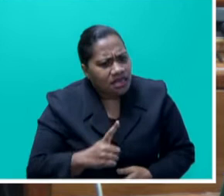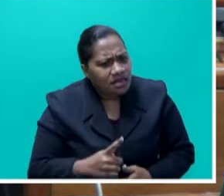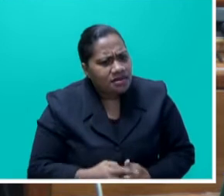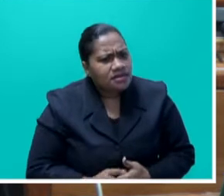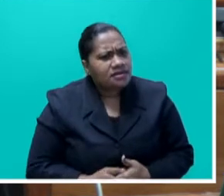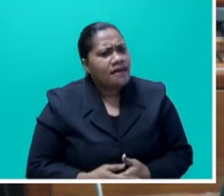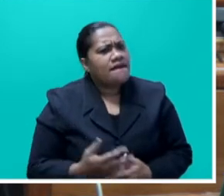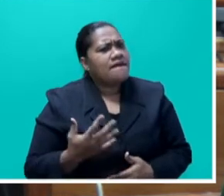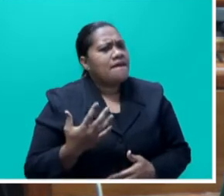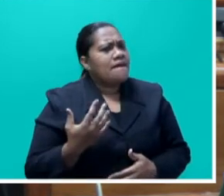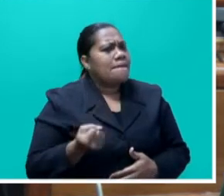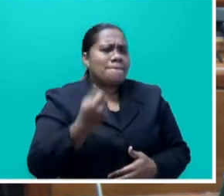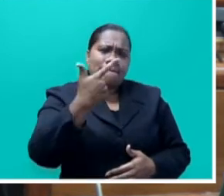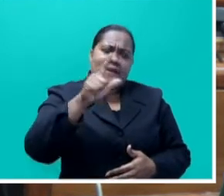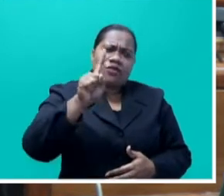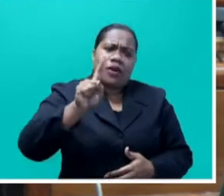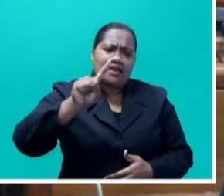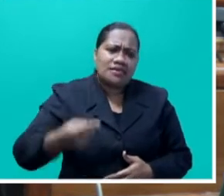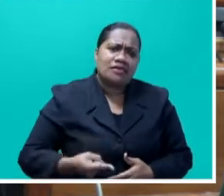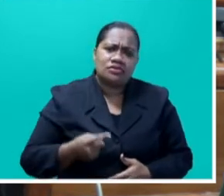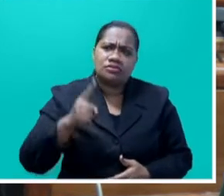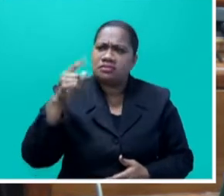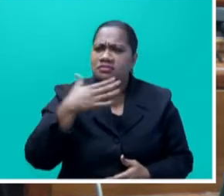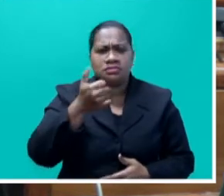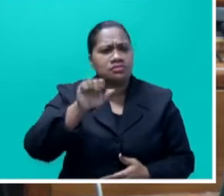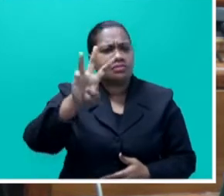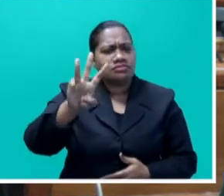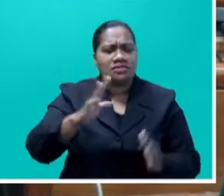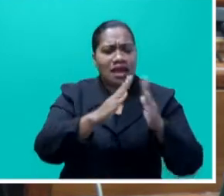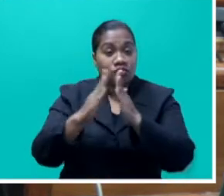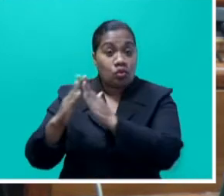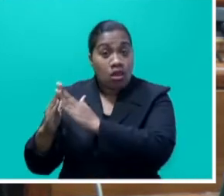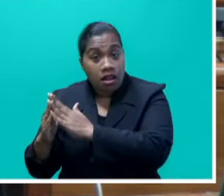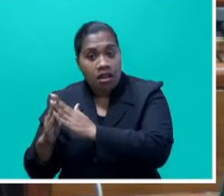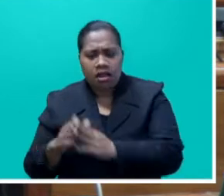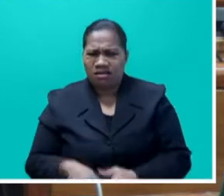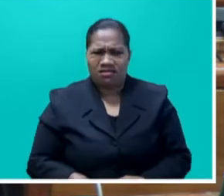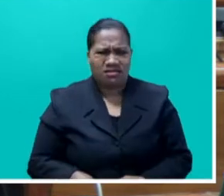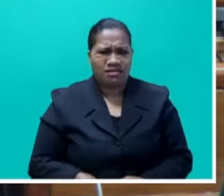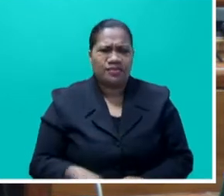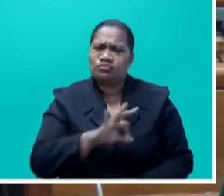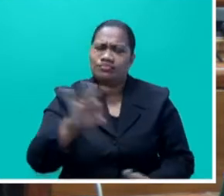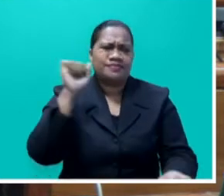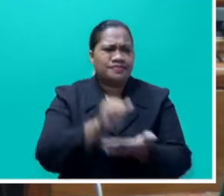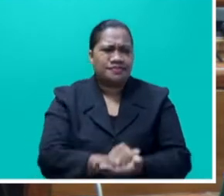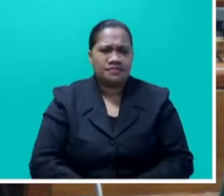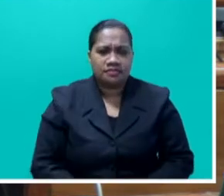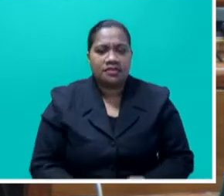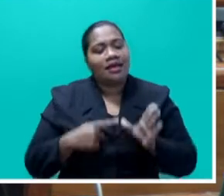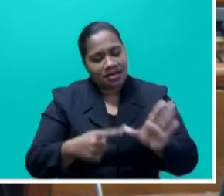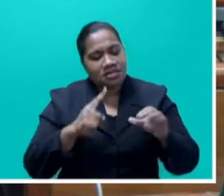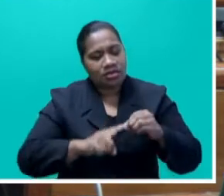71,163 households. Totally incorrect. Answer the question. He hasn't, you know, the